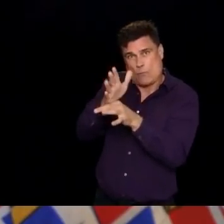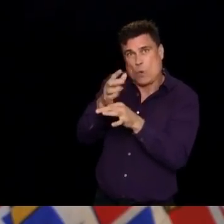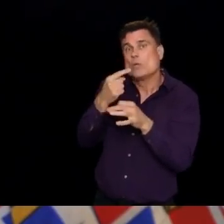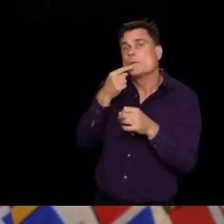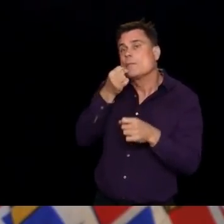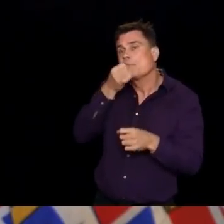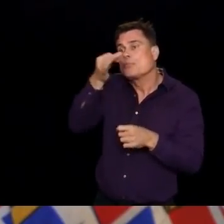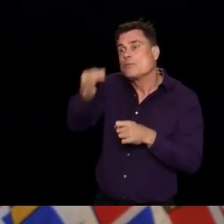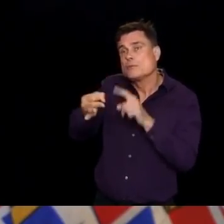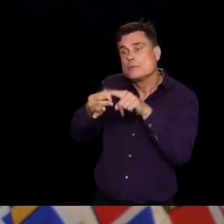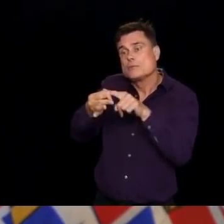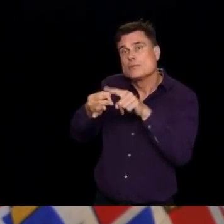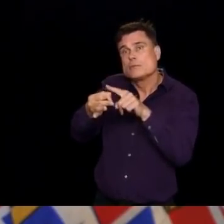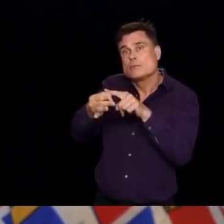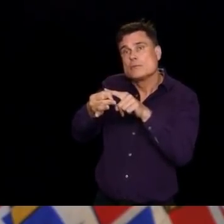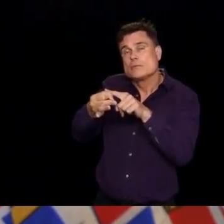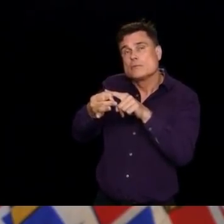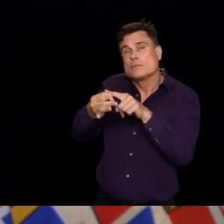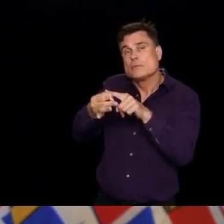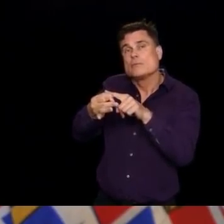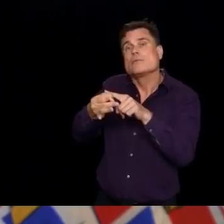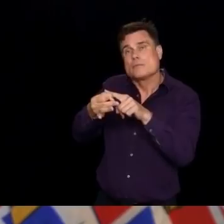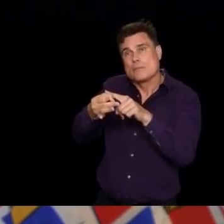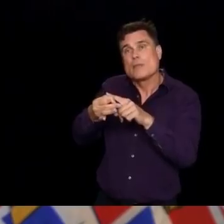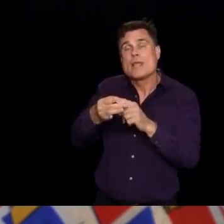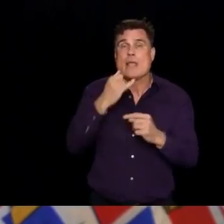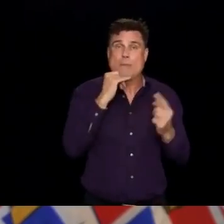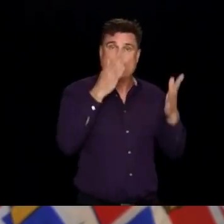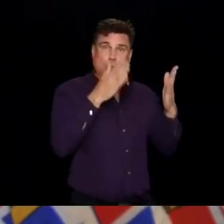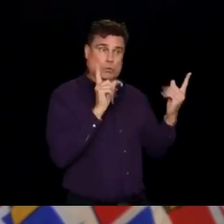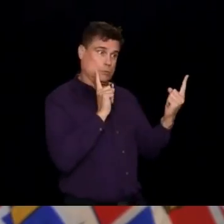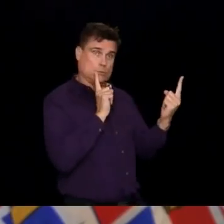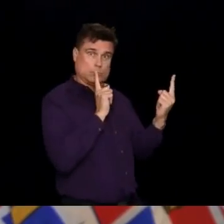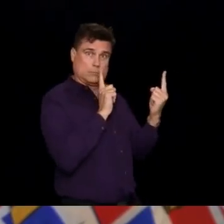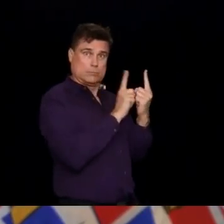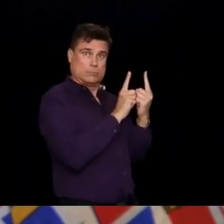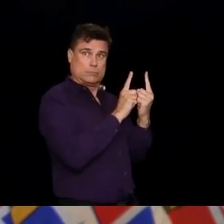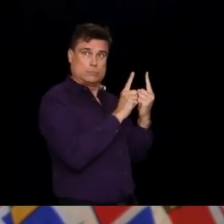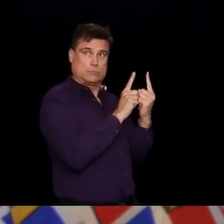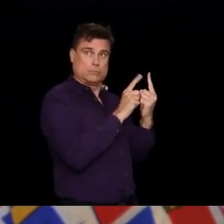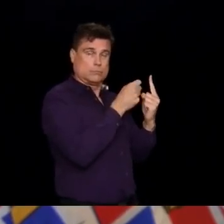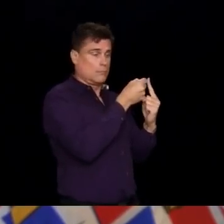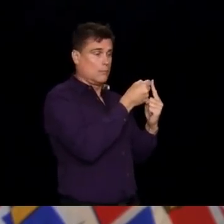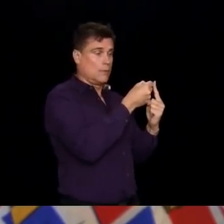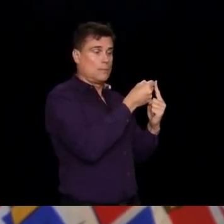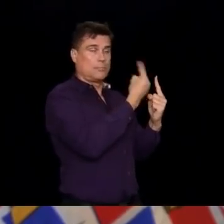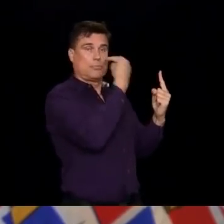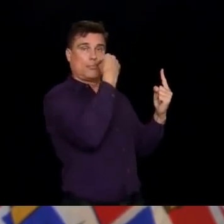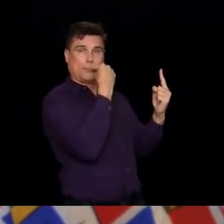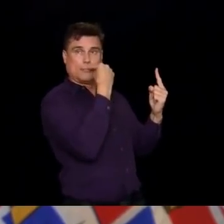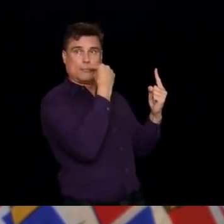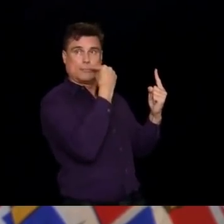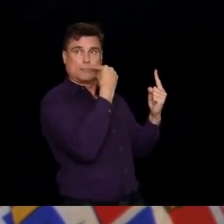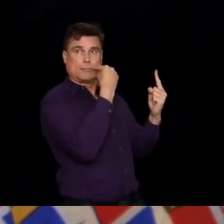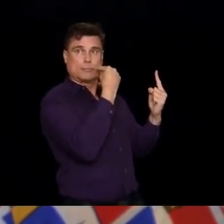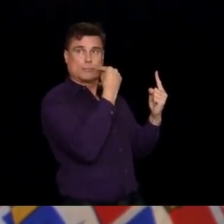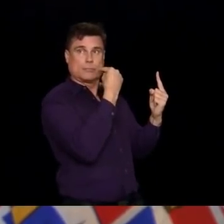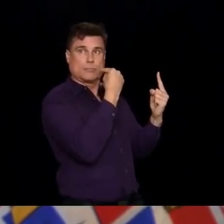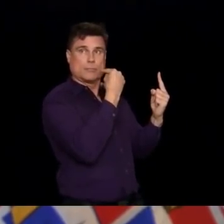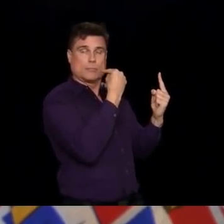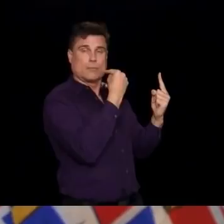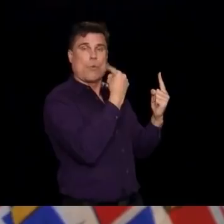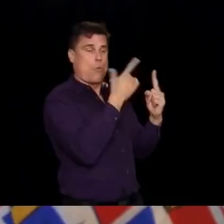viruses that are in very small particles that can last in the air for many many hours often.